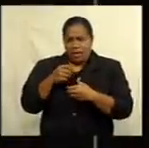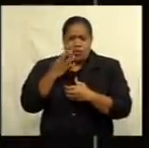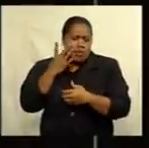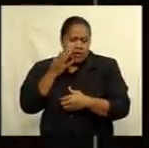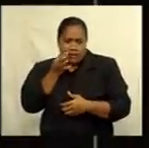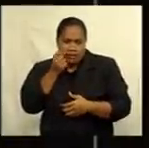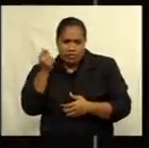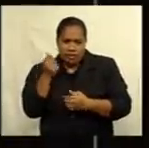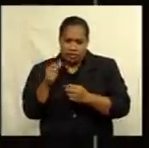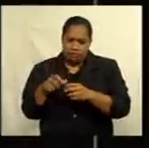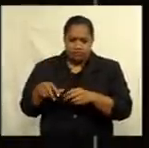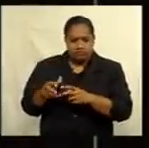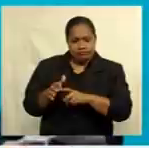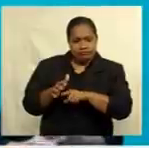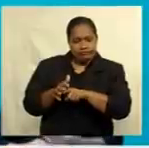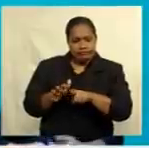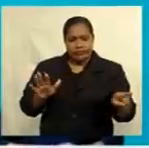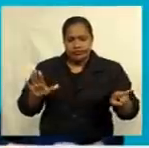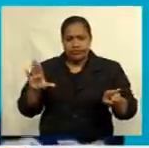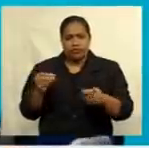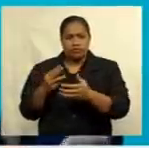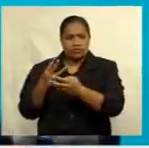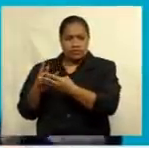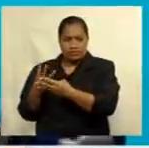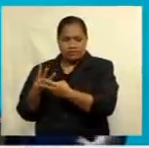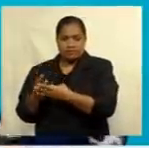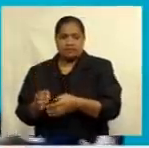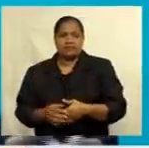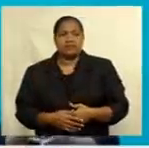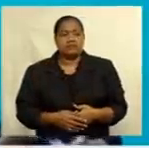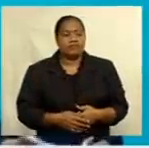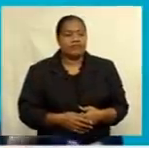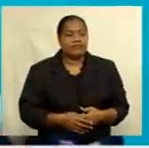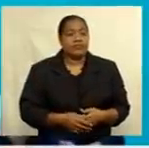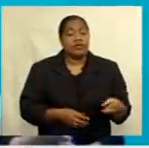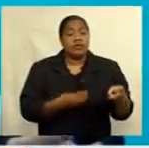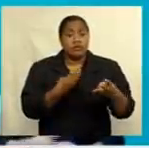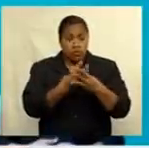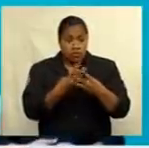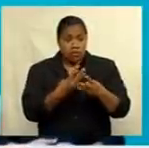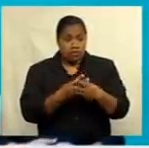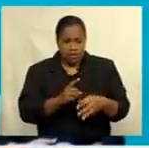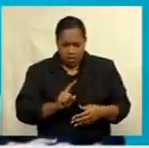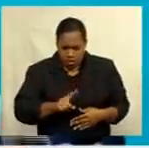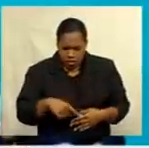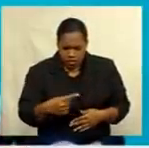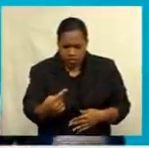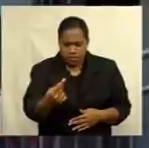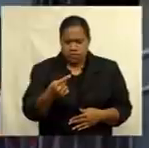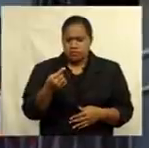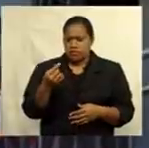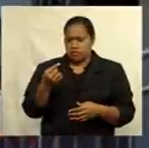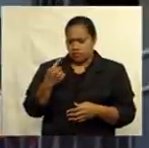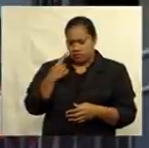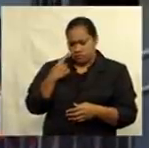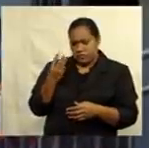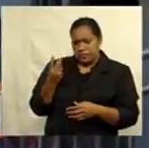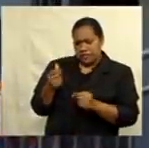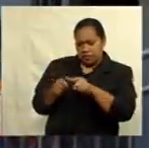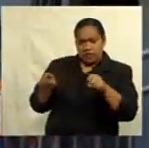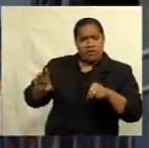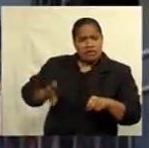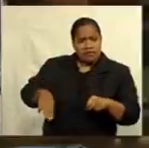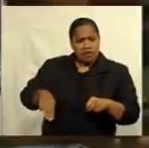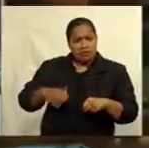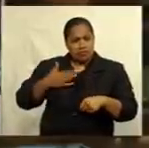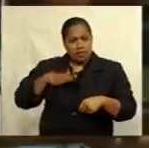between himself and the party. As Soudelpa continues to suspect some of its members colluding with Rambuka's proposed